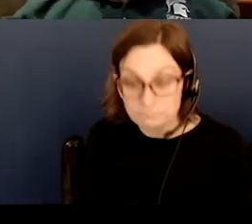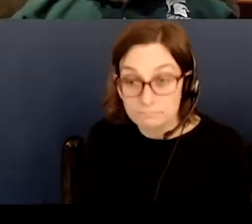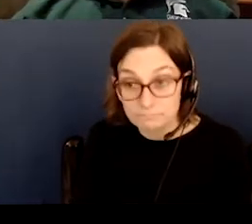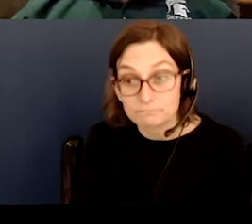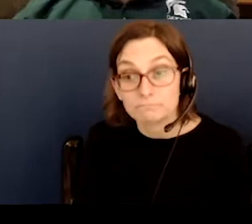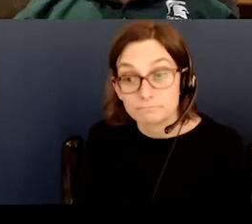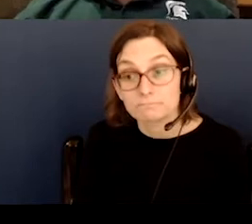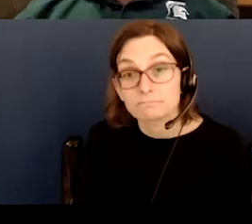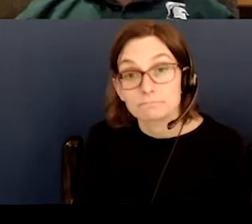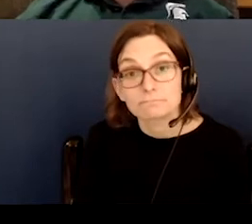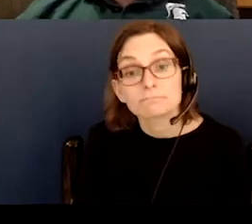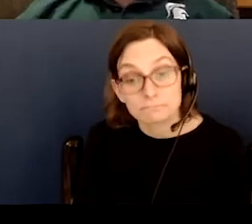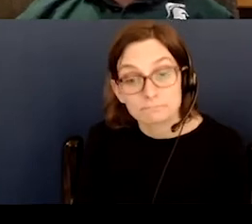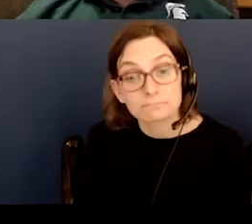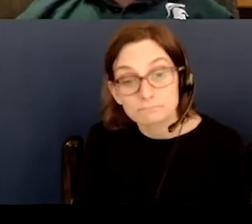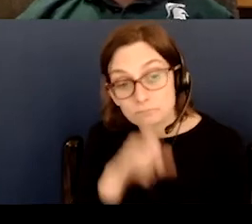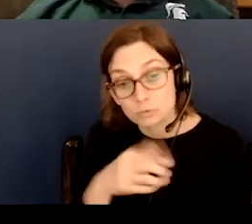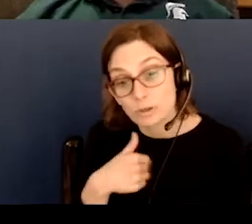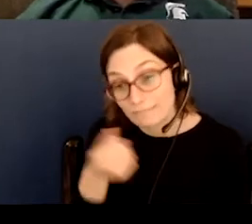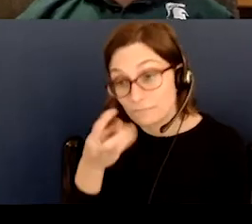All right. We do have a few.